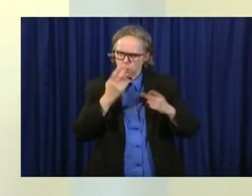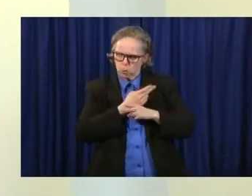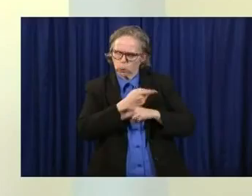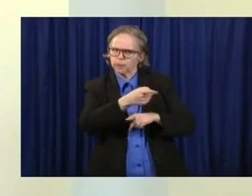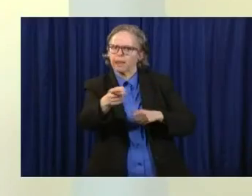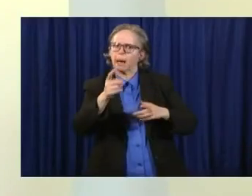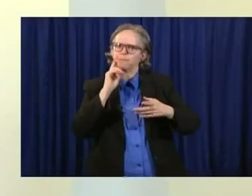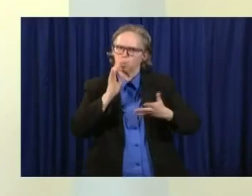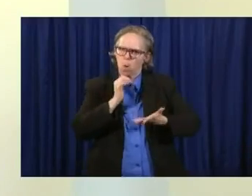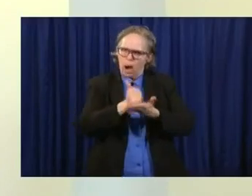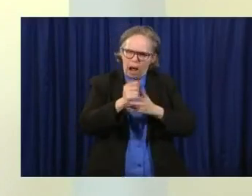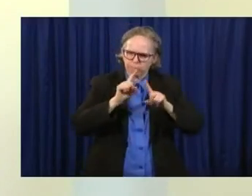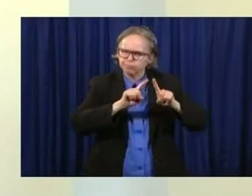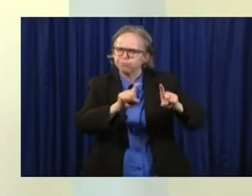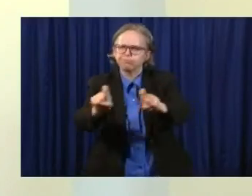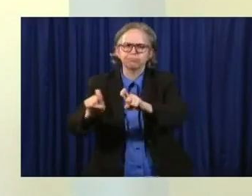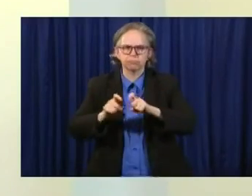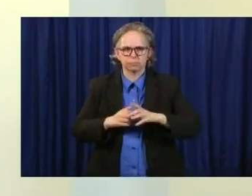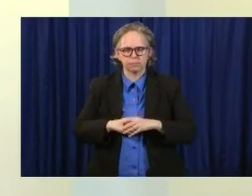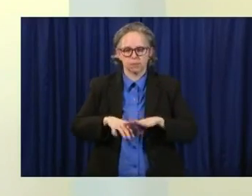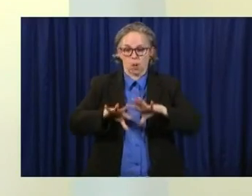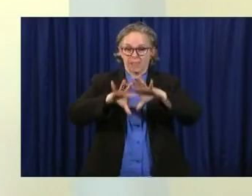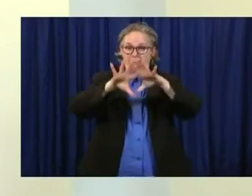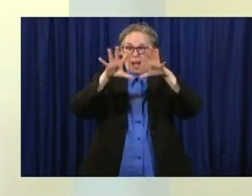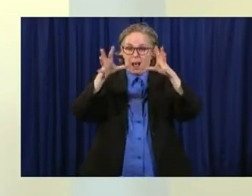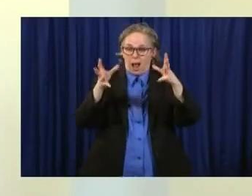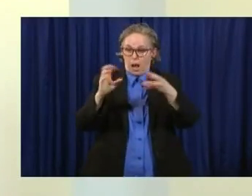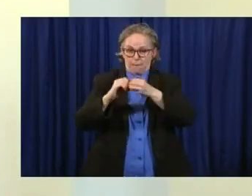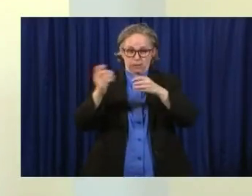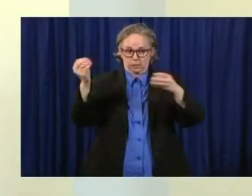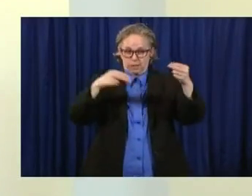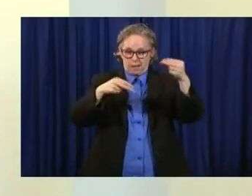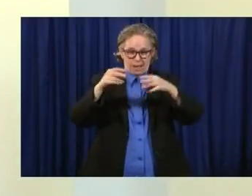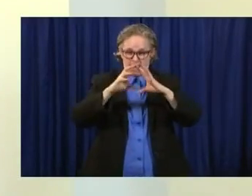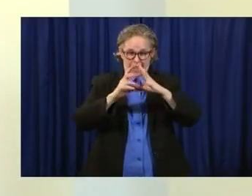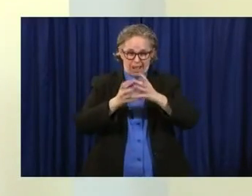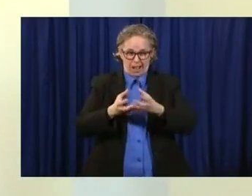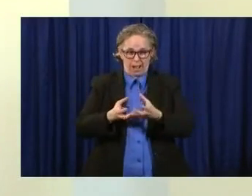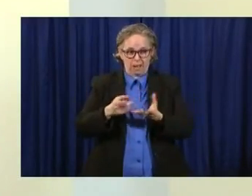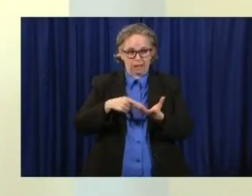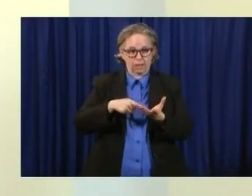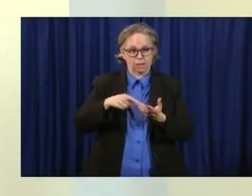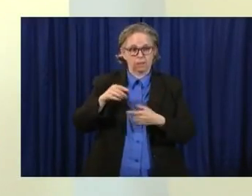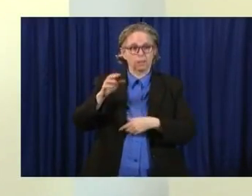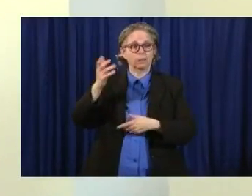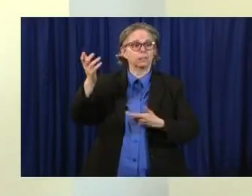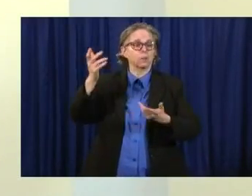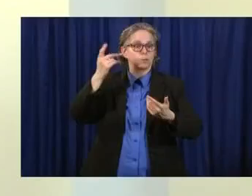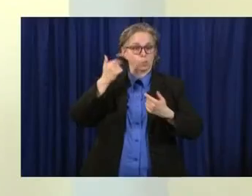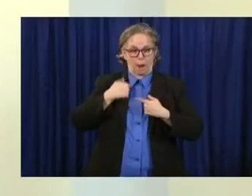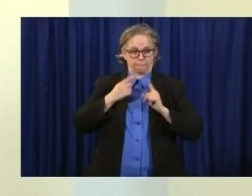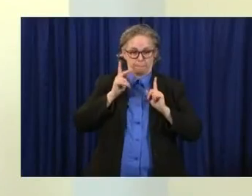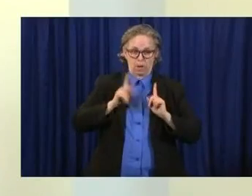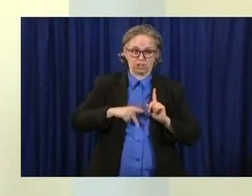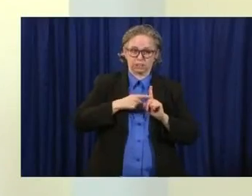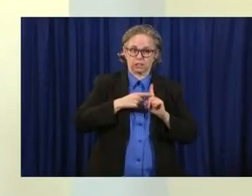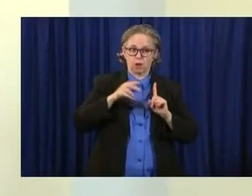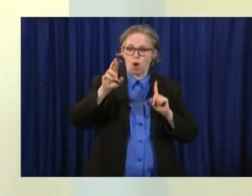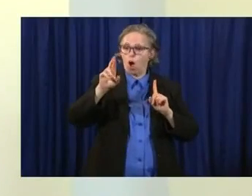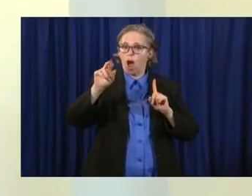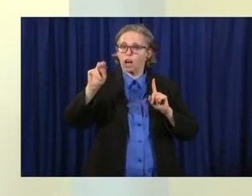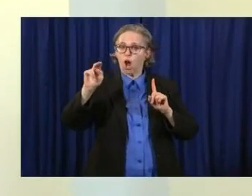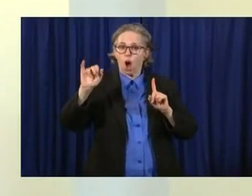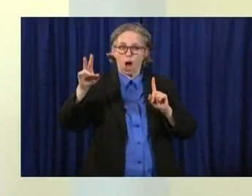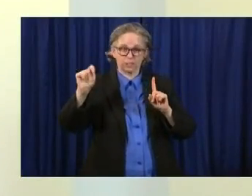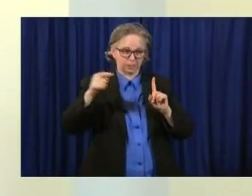overall essence of this, we'll also look at R0, which is how much one person infects another person. We